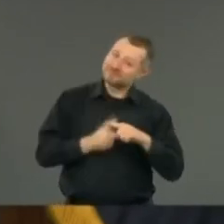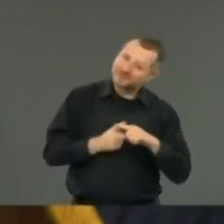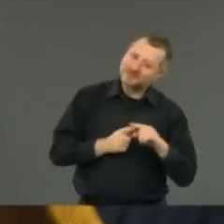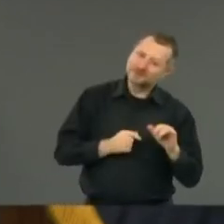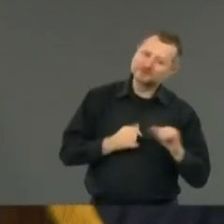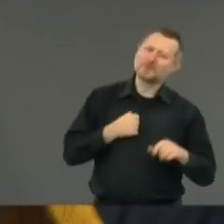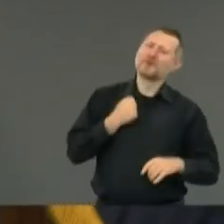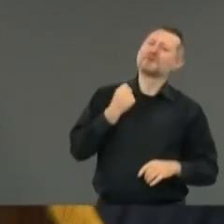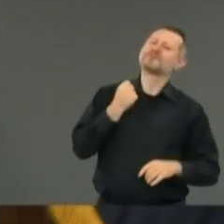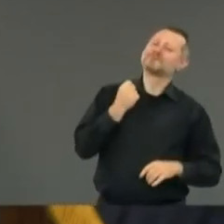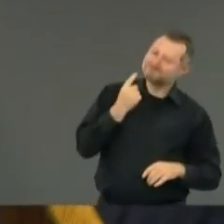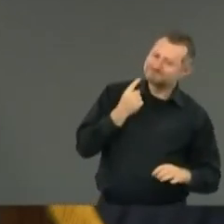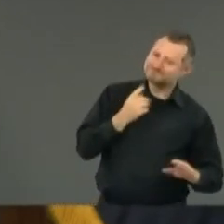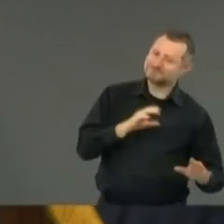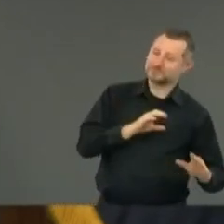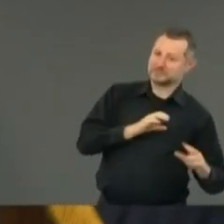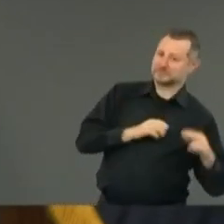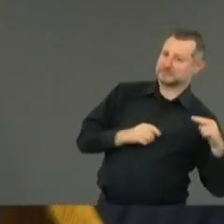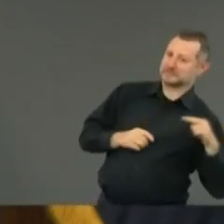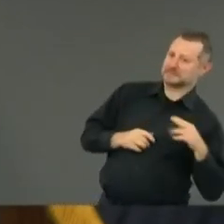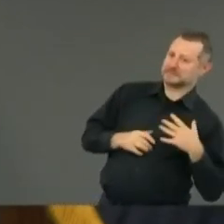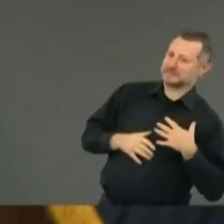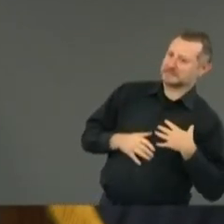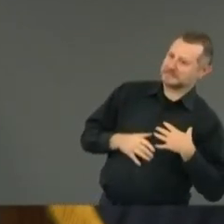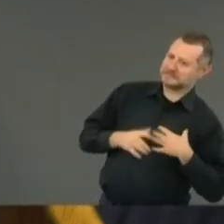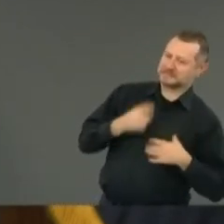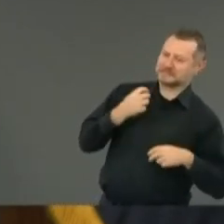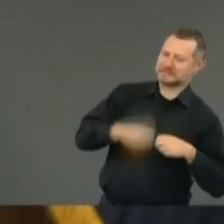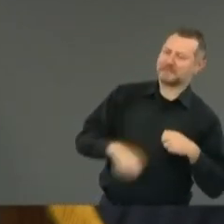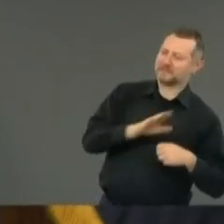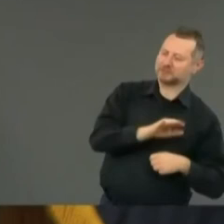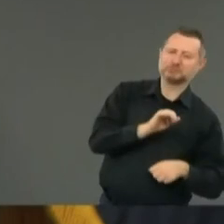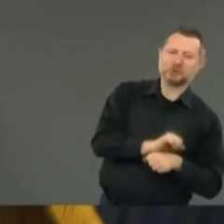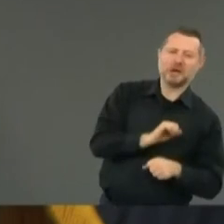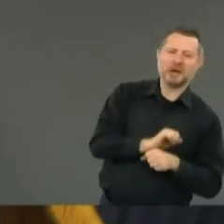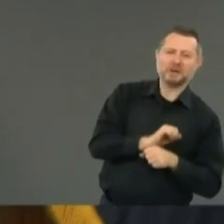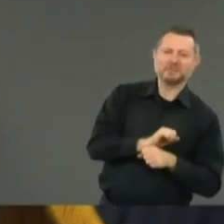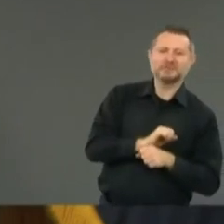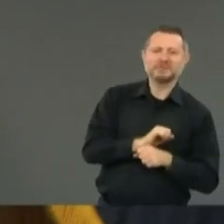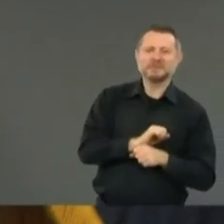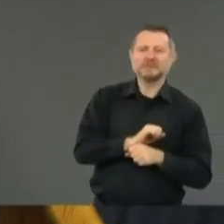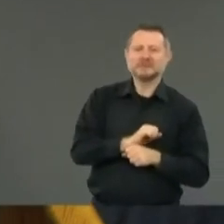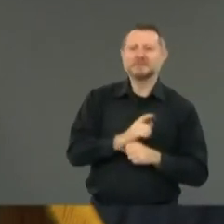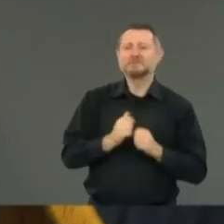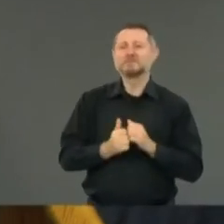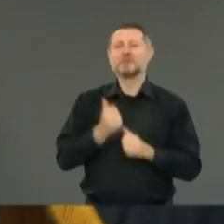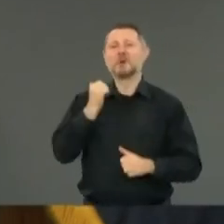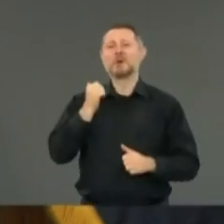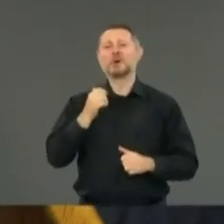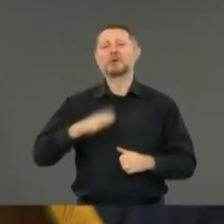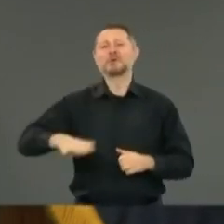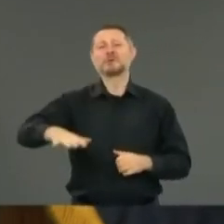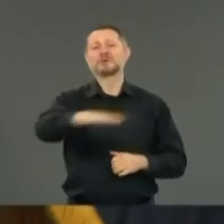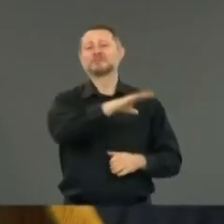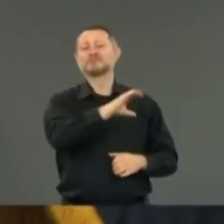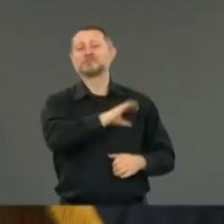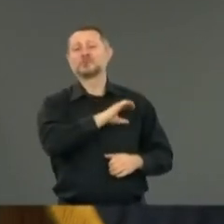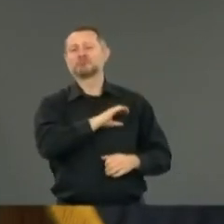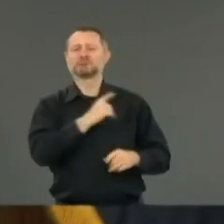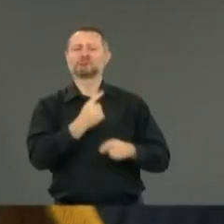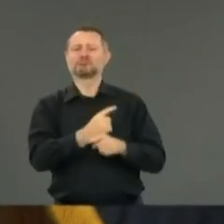the police, this is a tough job. And 99.9% of them are there to do the right thing.